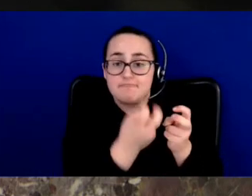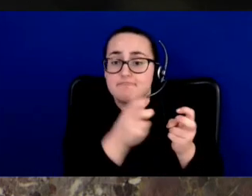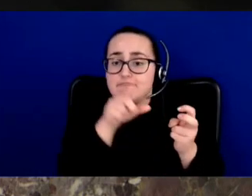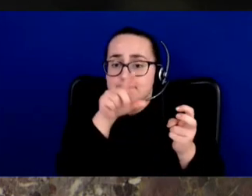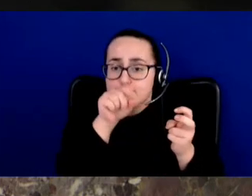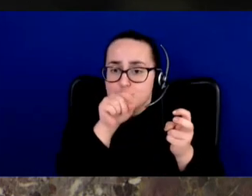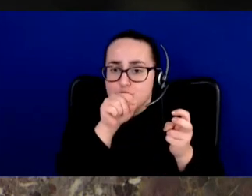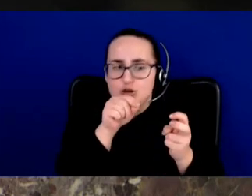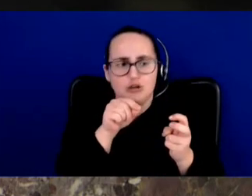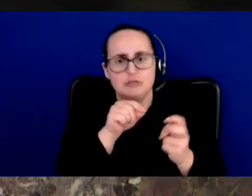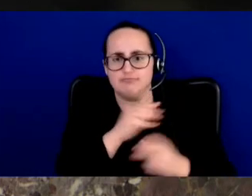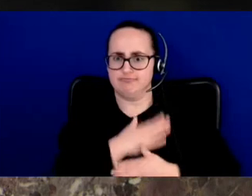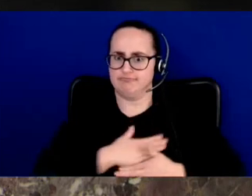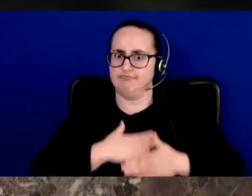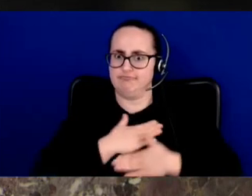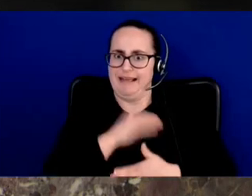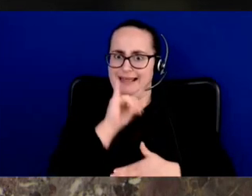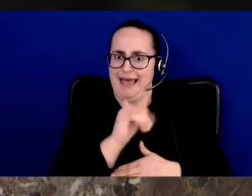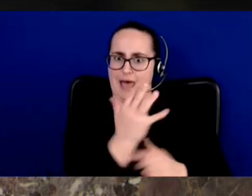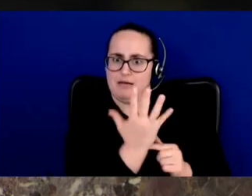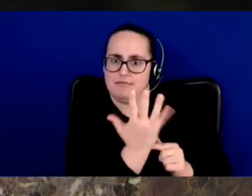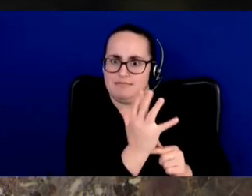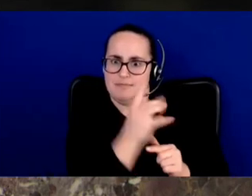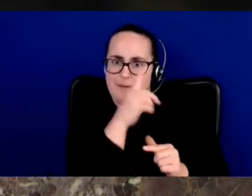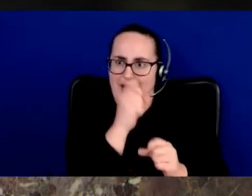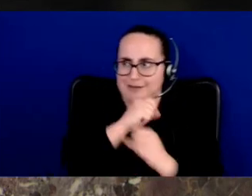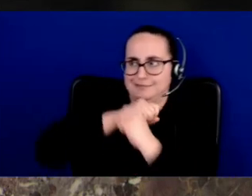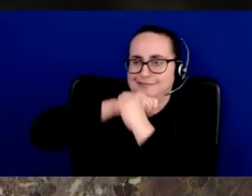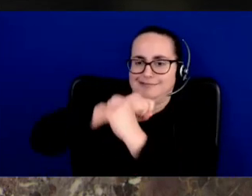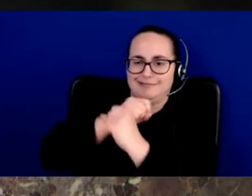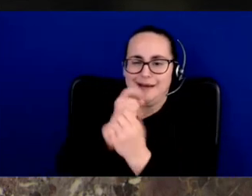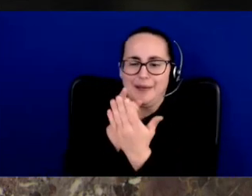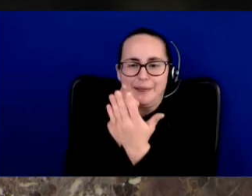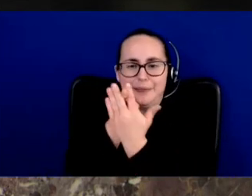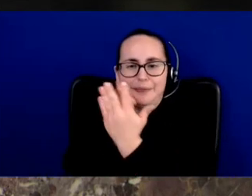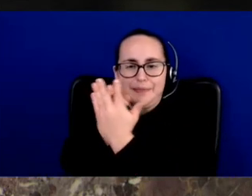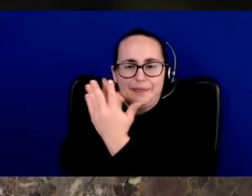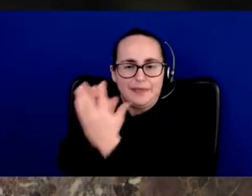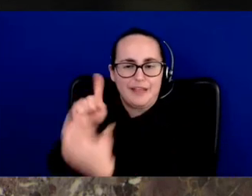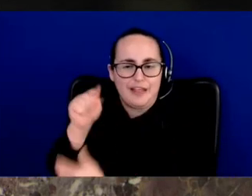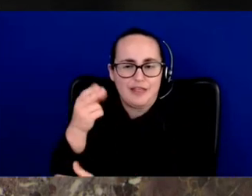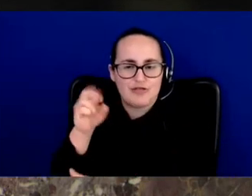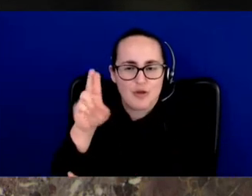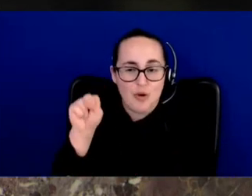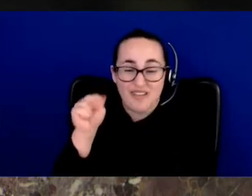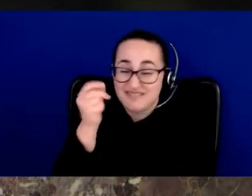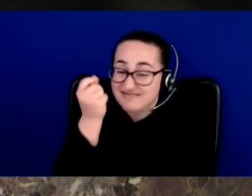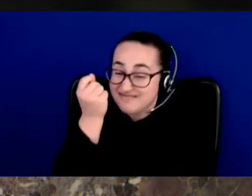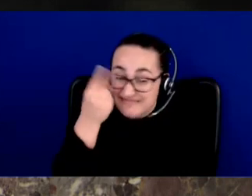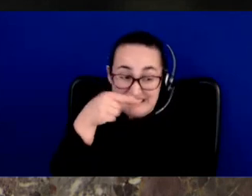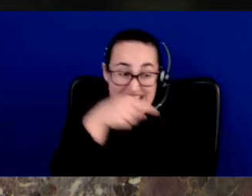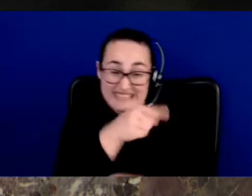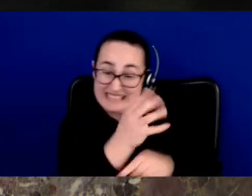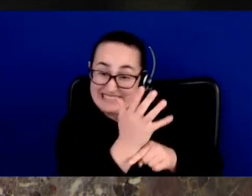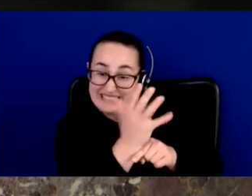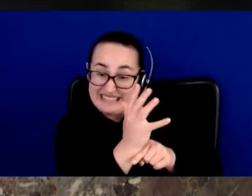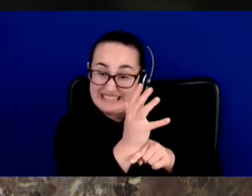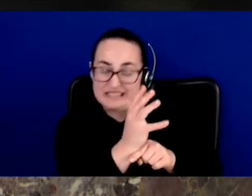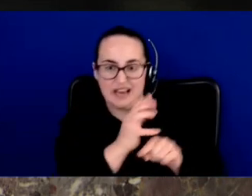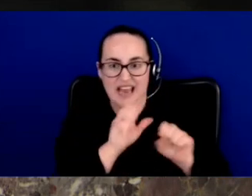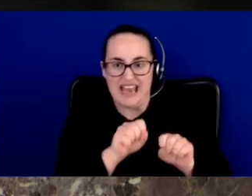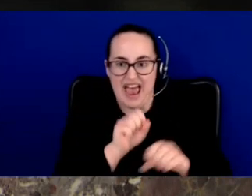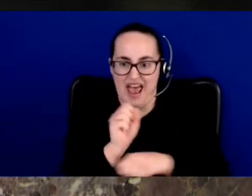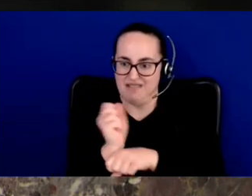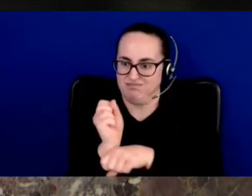and thorny canopy. Unfortunately, the blackberry bush pose a major threat to local plants. Blackberries can grow their canes